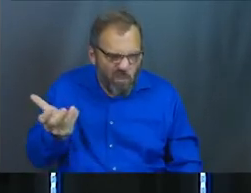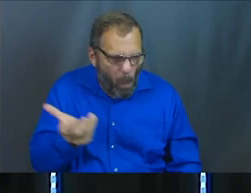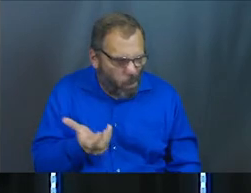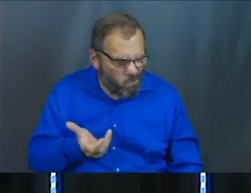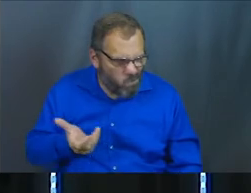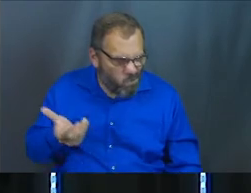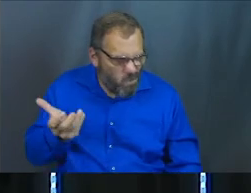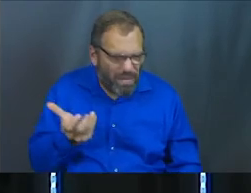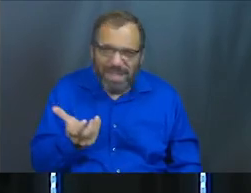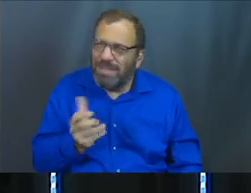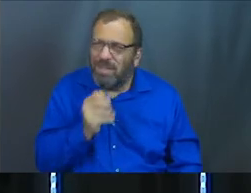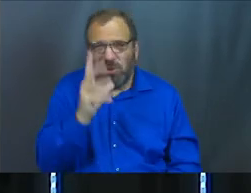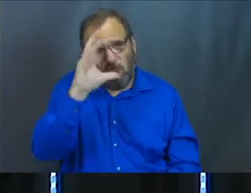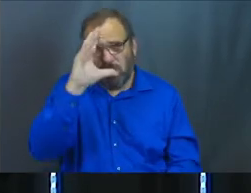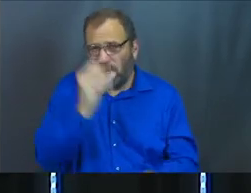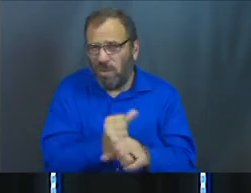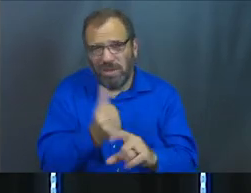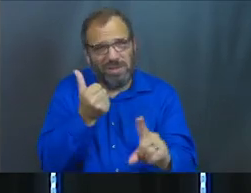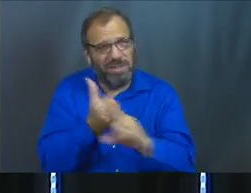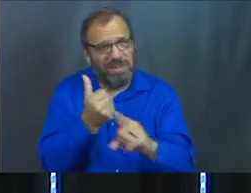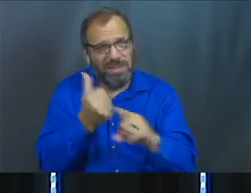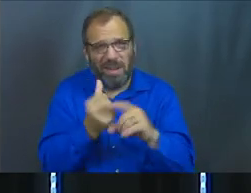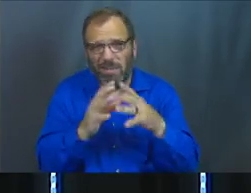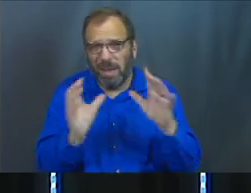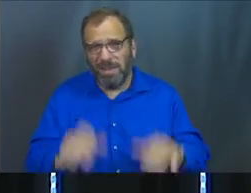Here's the thing. Don't trust yourself so much.